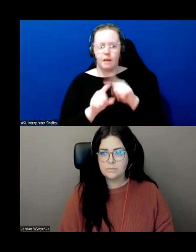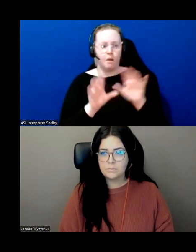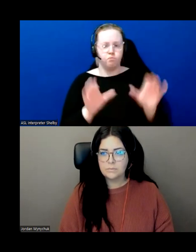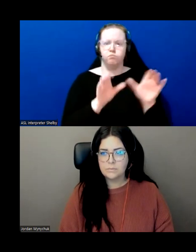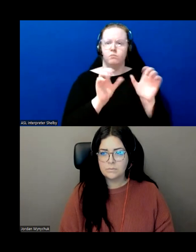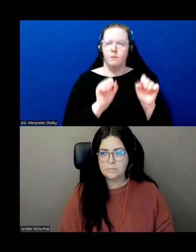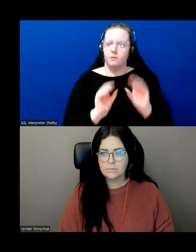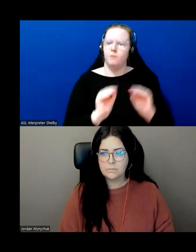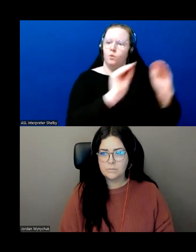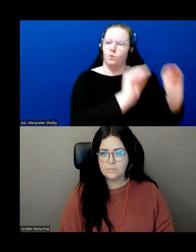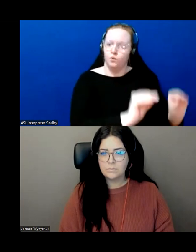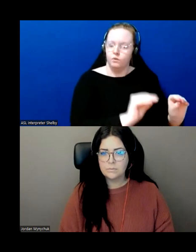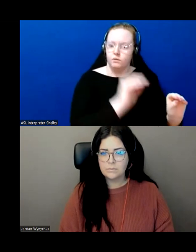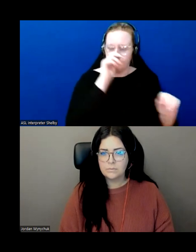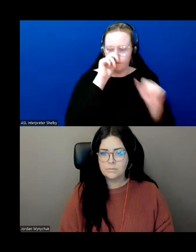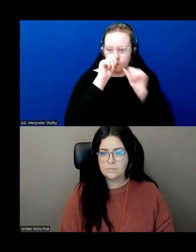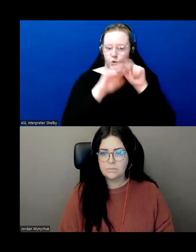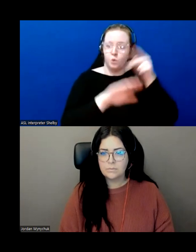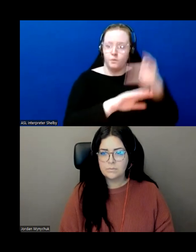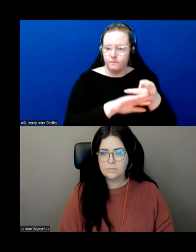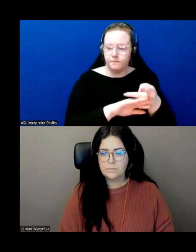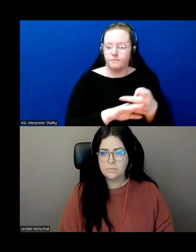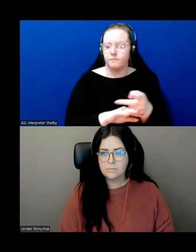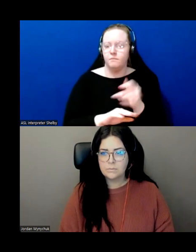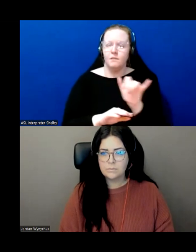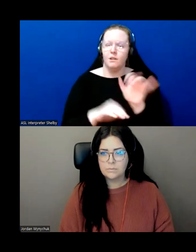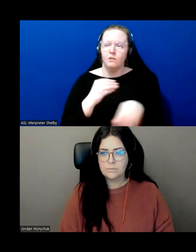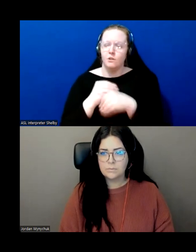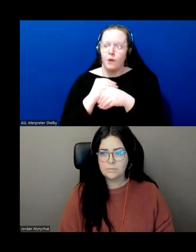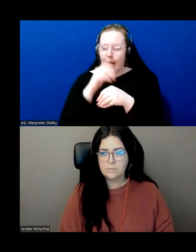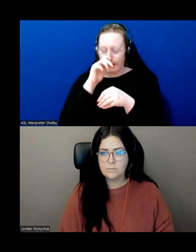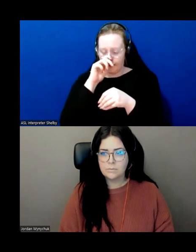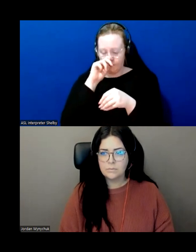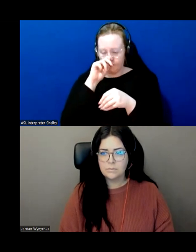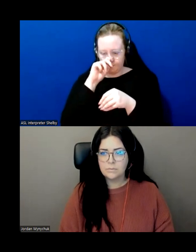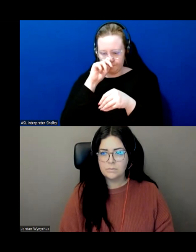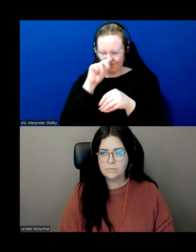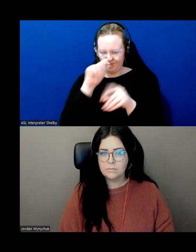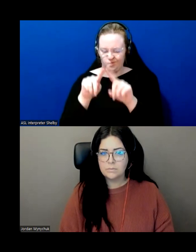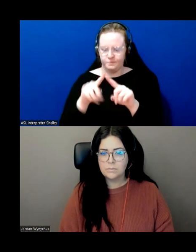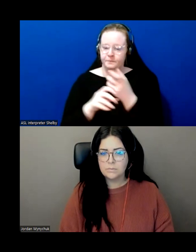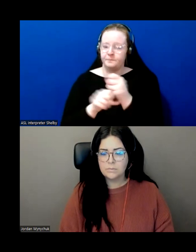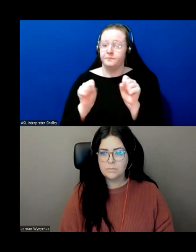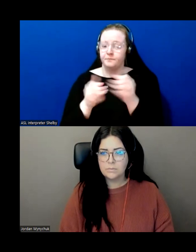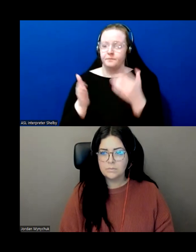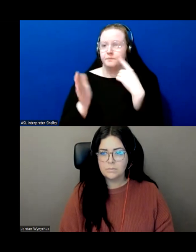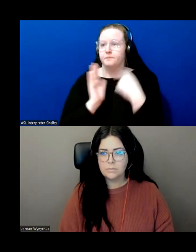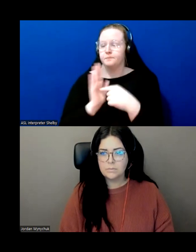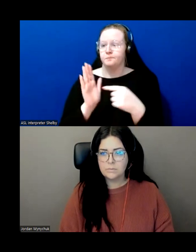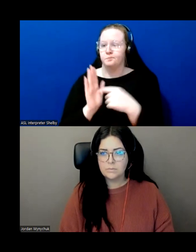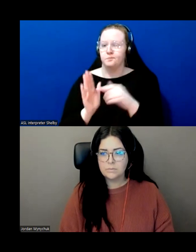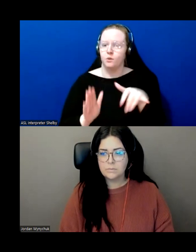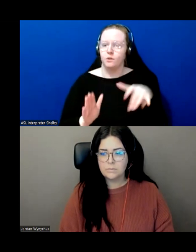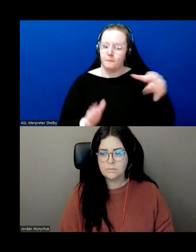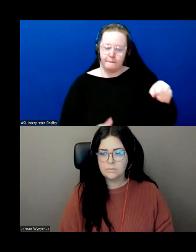and uh you can add safety modifications uh specifically uh one area that comes to mind is grab bars